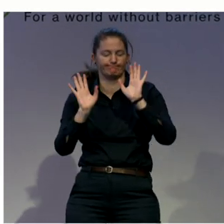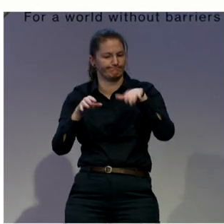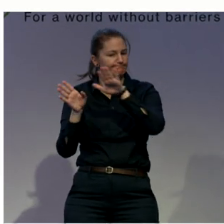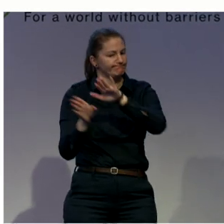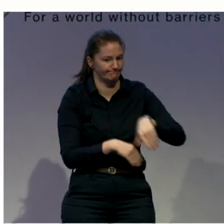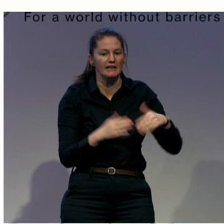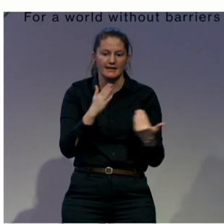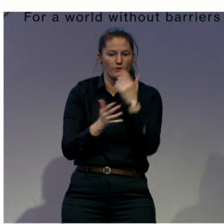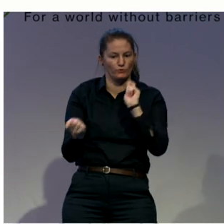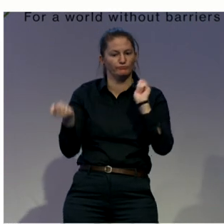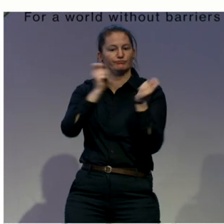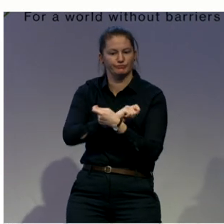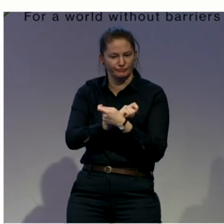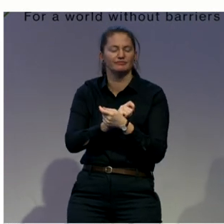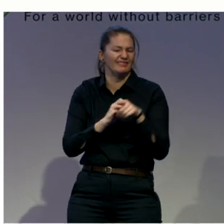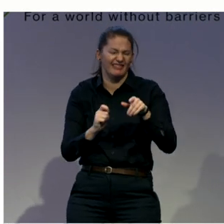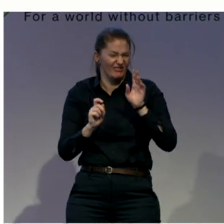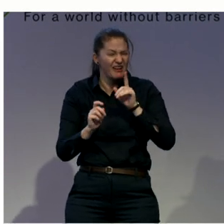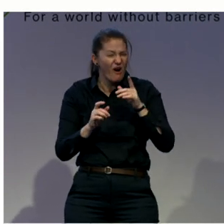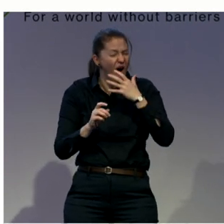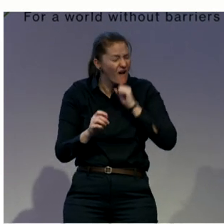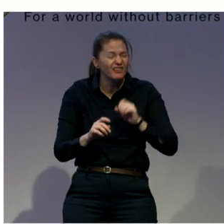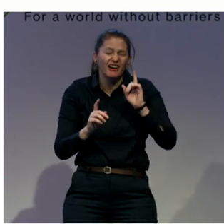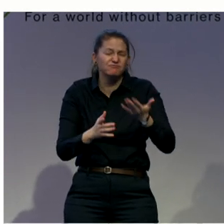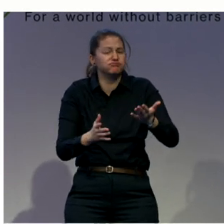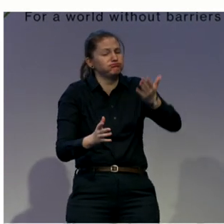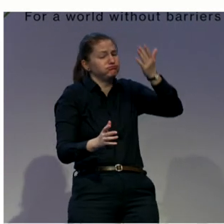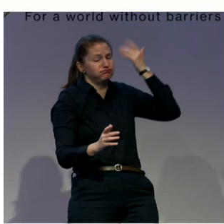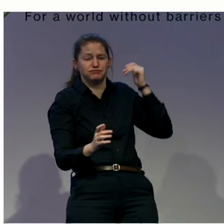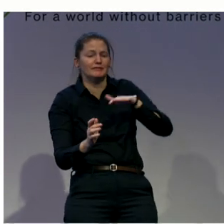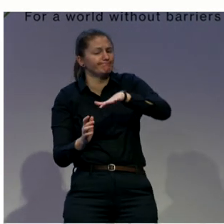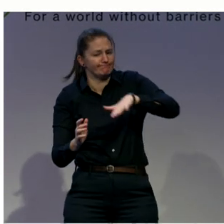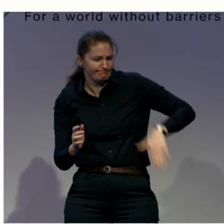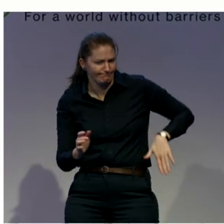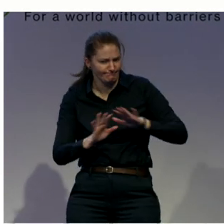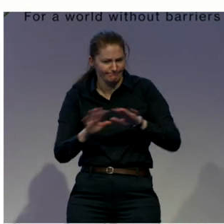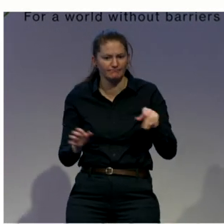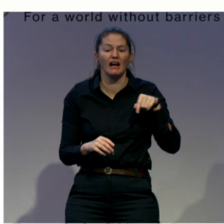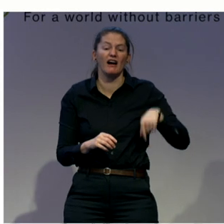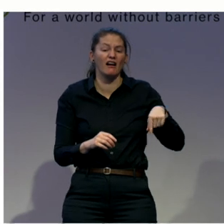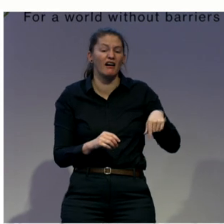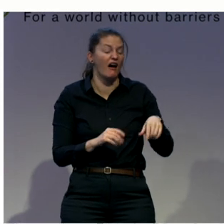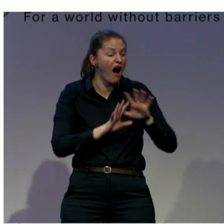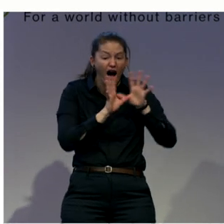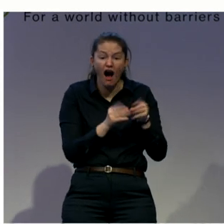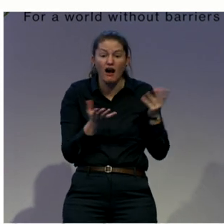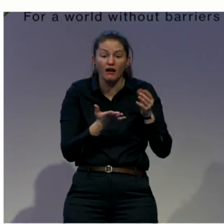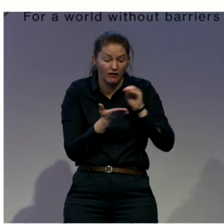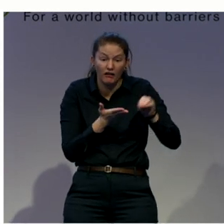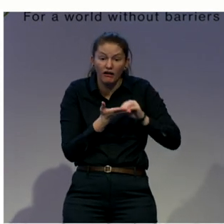system in which everything was done in writing. Proceedings were just